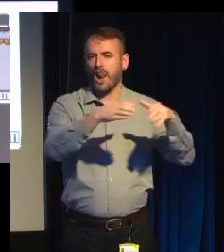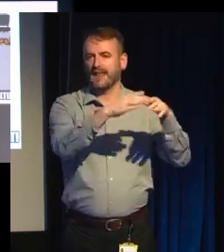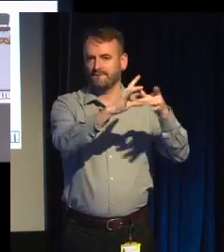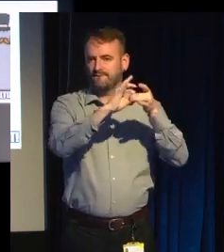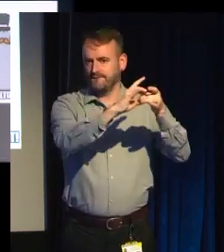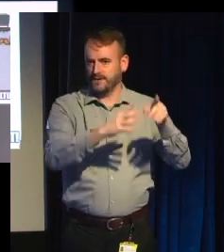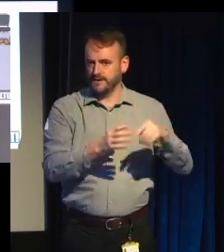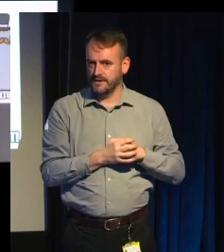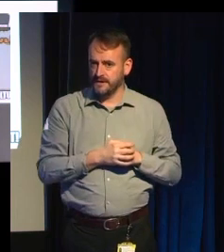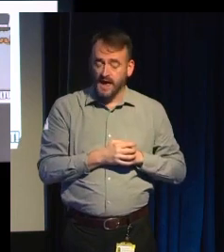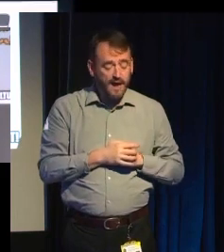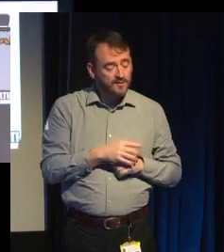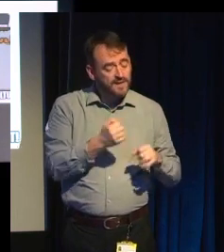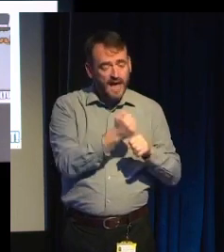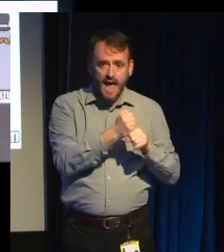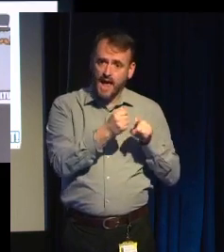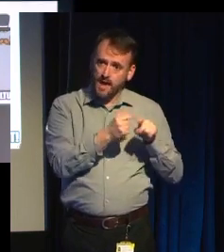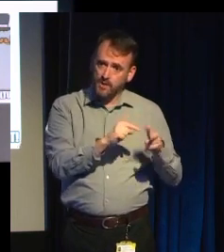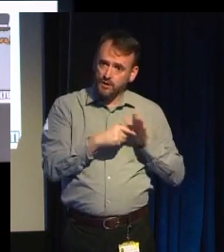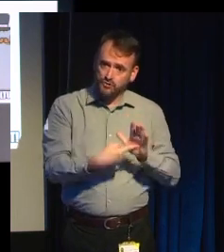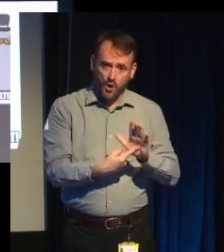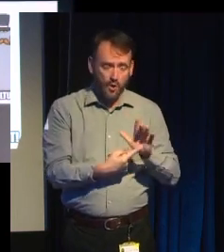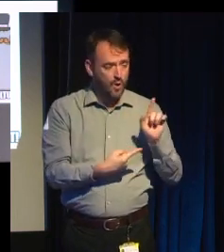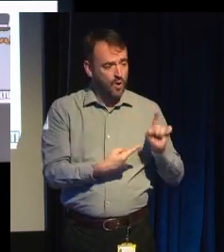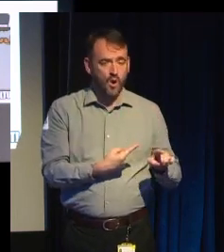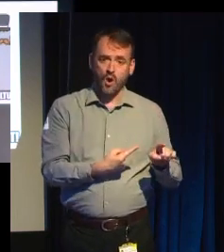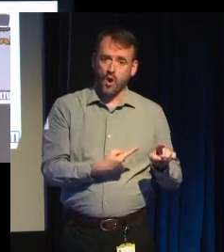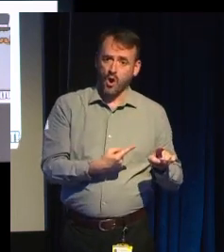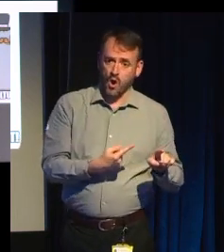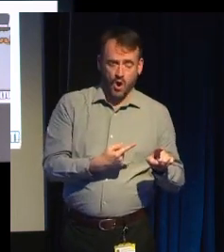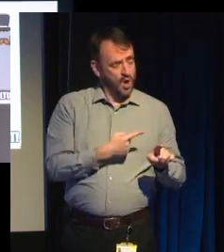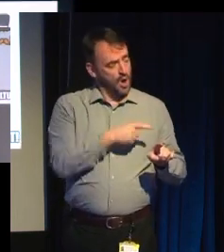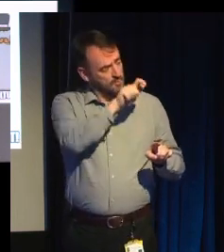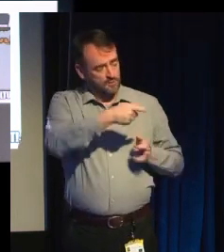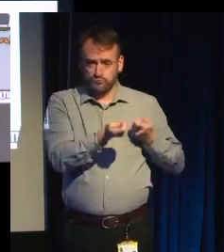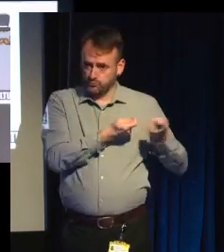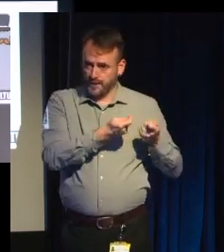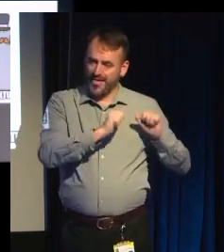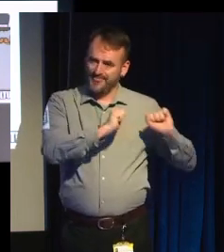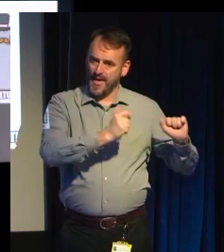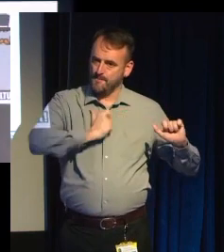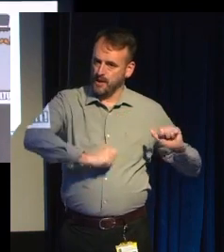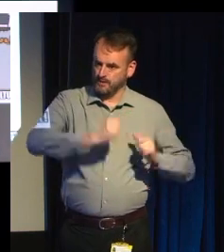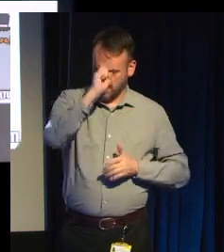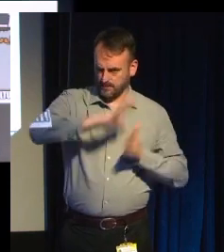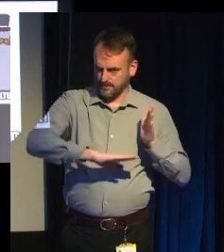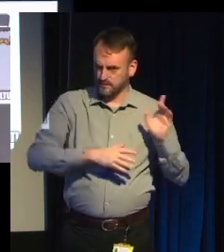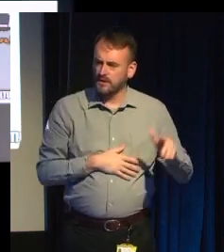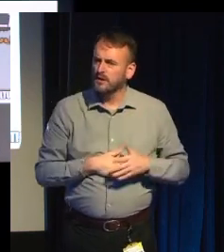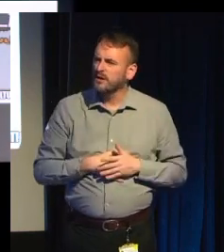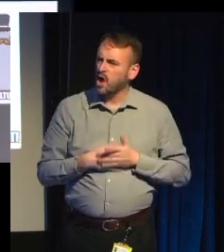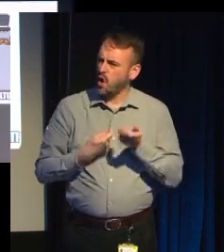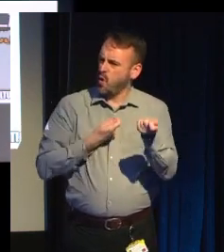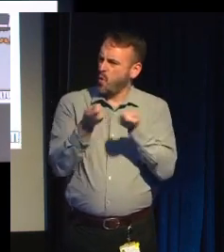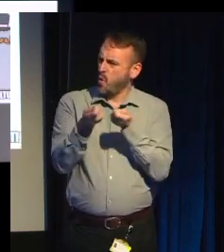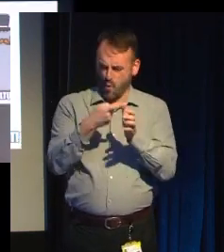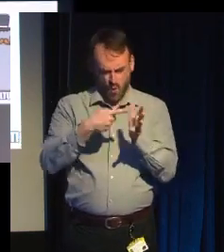expresses the personal experiences and perspectives of the auteur. Now, the auteur debate really became current